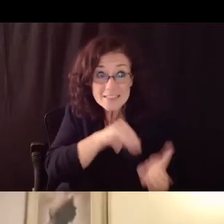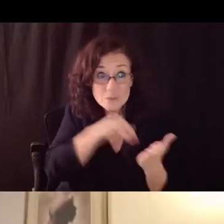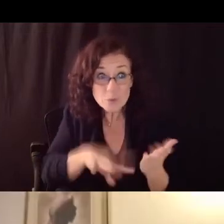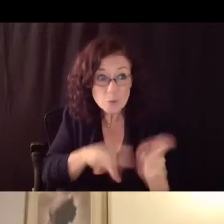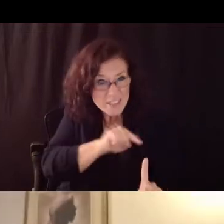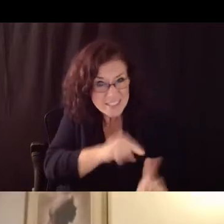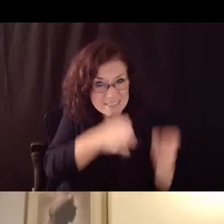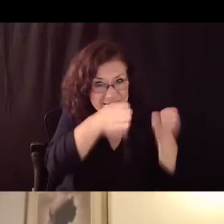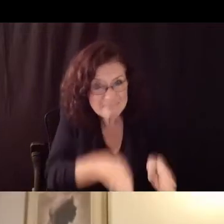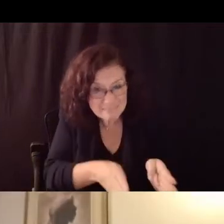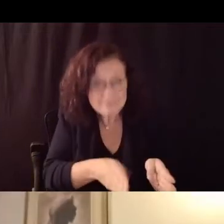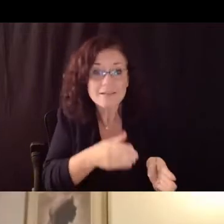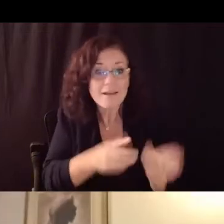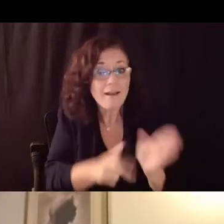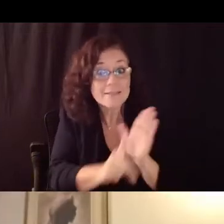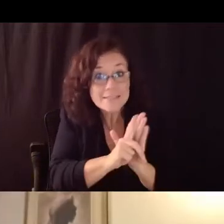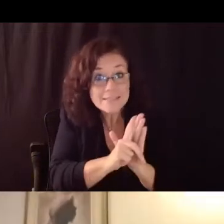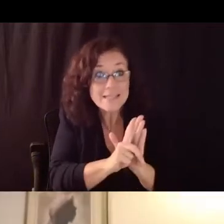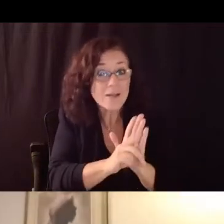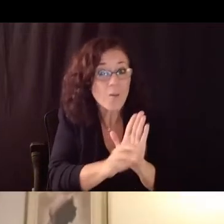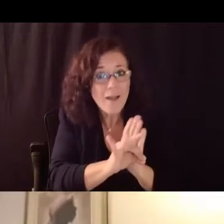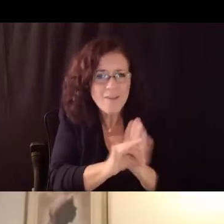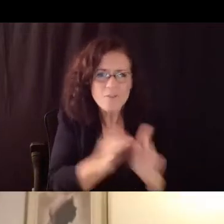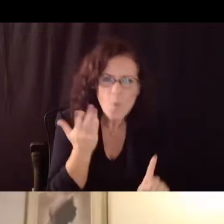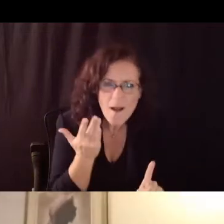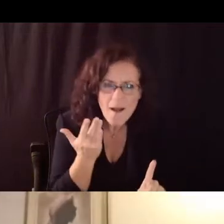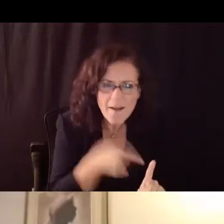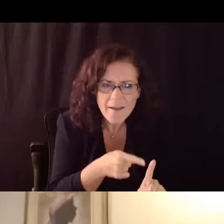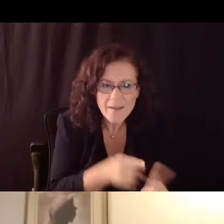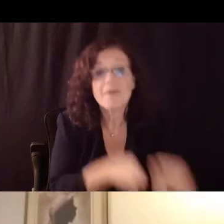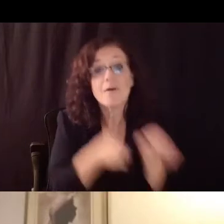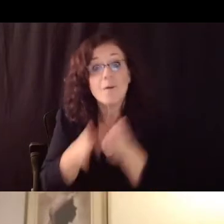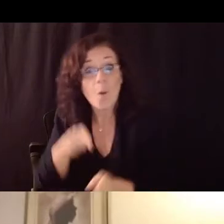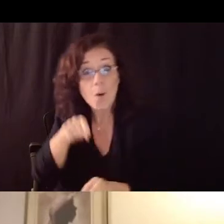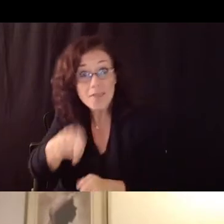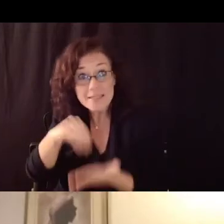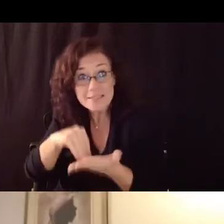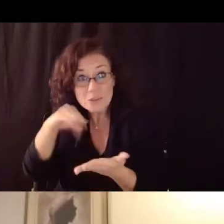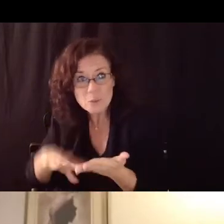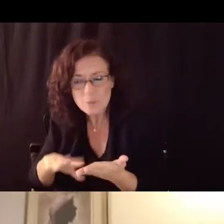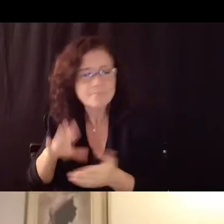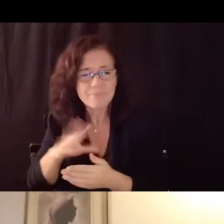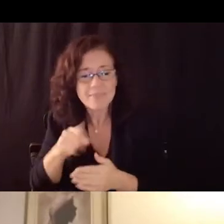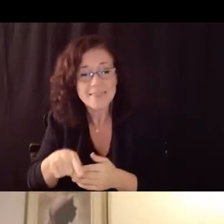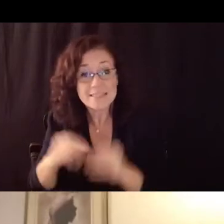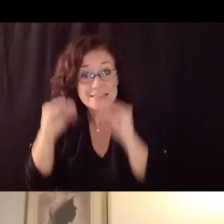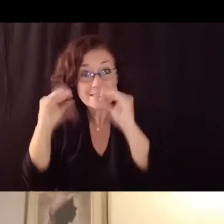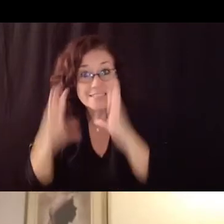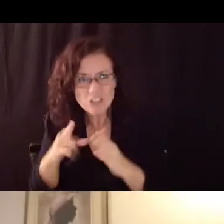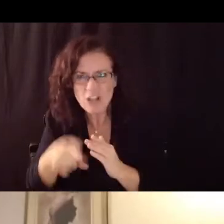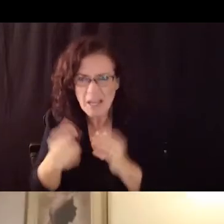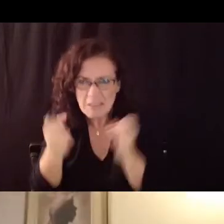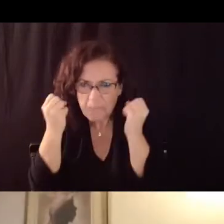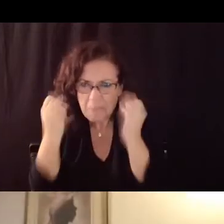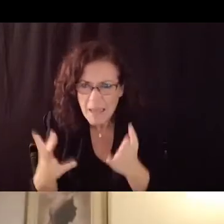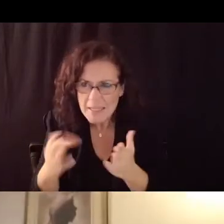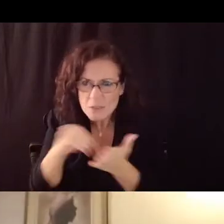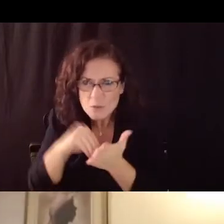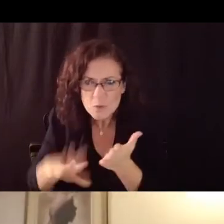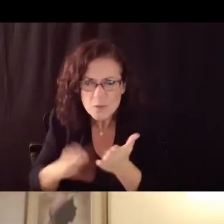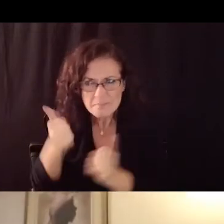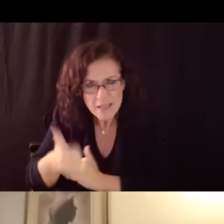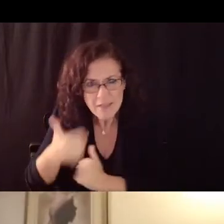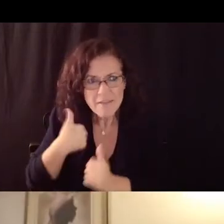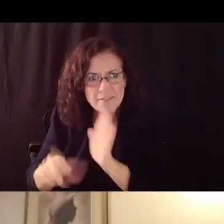or an f what in this case is causing a teacher to have a high incidence of d's and f's we you we hear about differences across